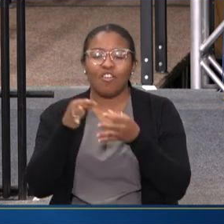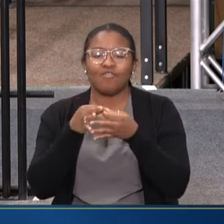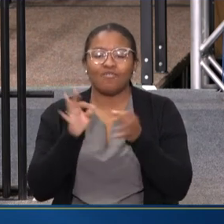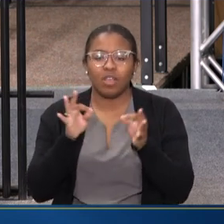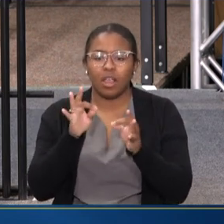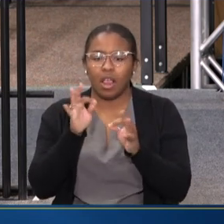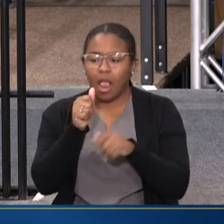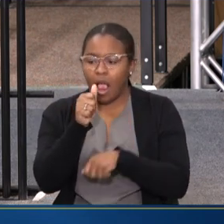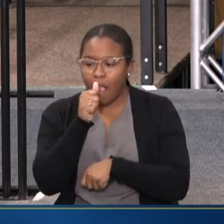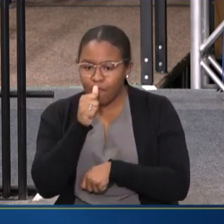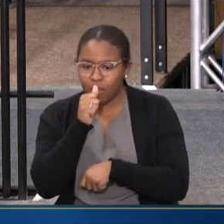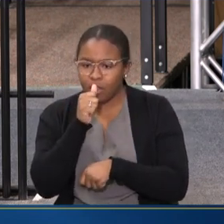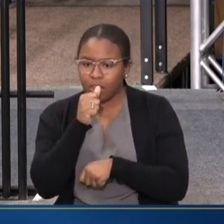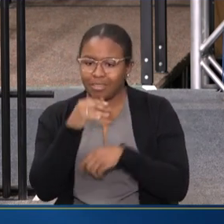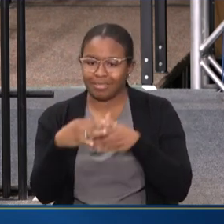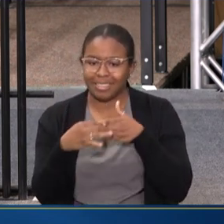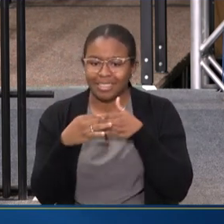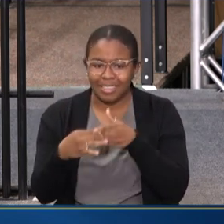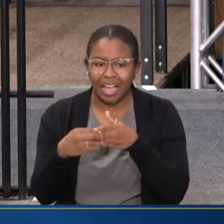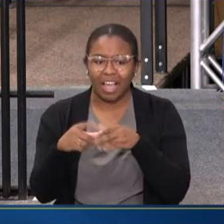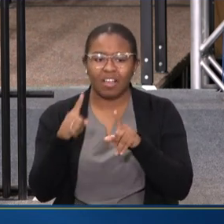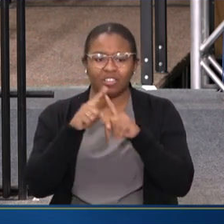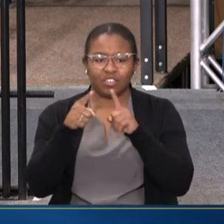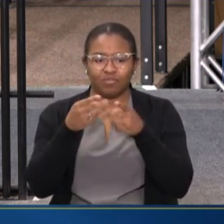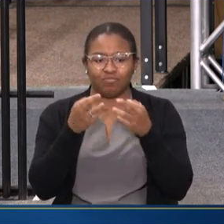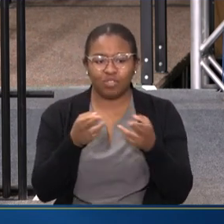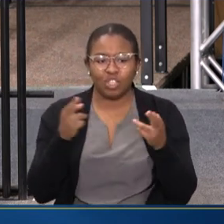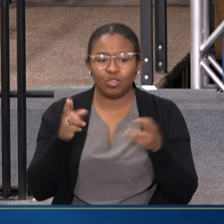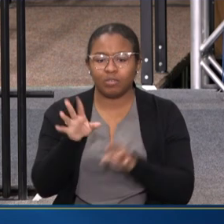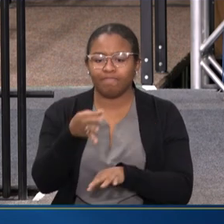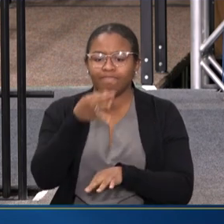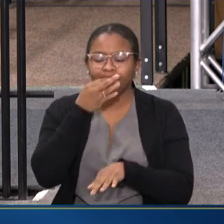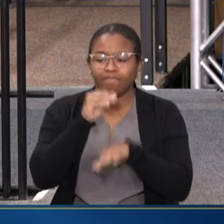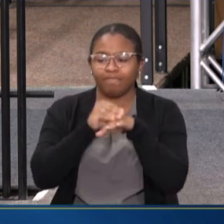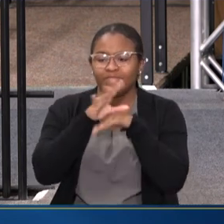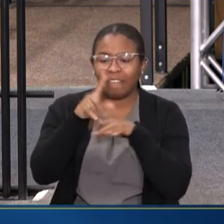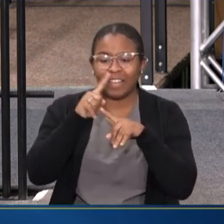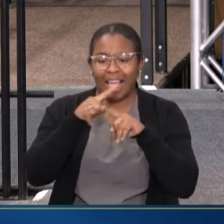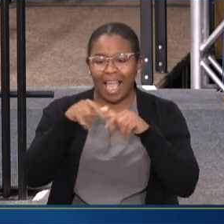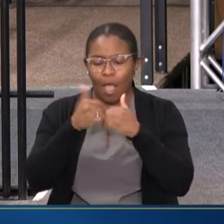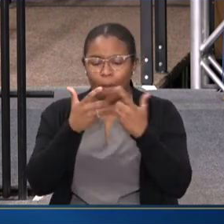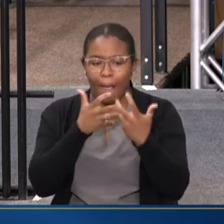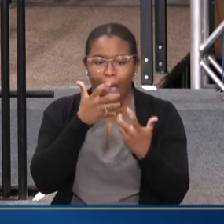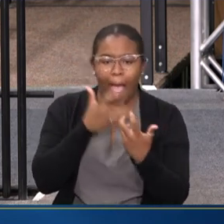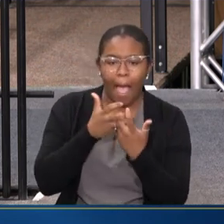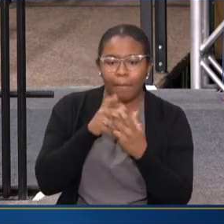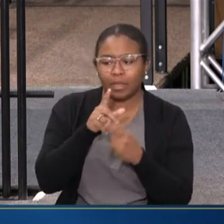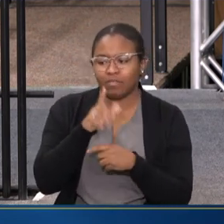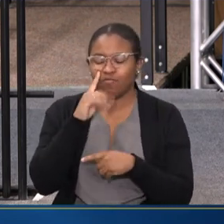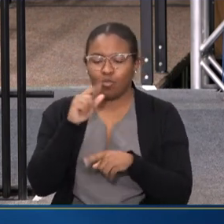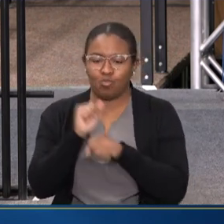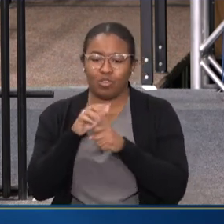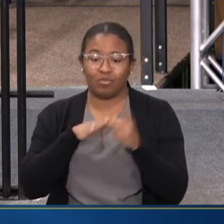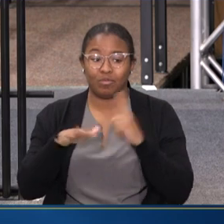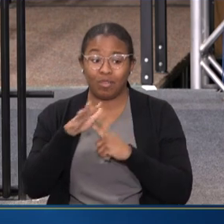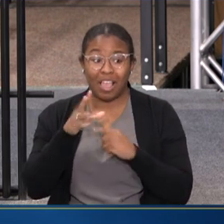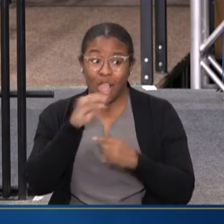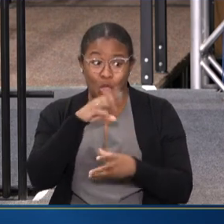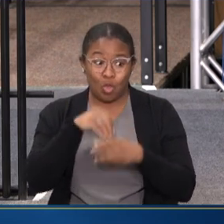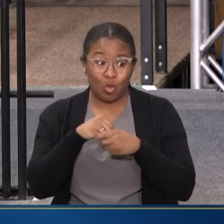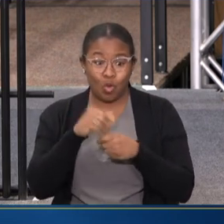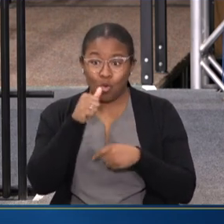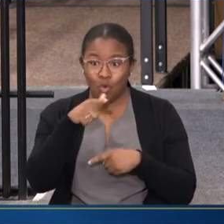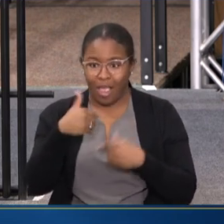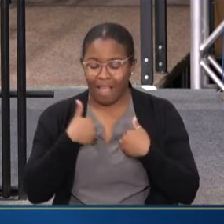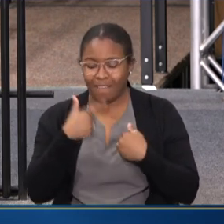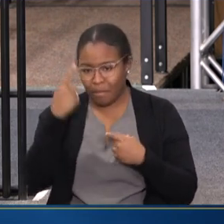AROUND AND RESOURCES AND EXPERT ADVICE AROUND ACCOMMODATIONS IN THE WORKPLACE, INCLUDING FOR THOSE WHO ARE LIVING WITH